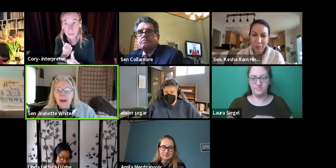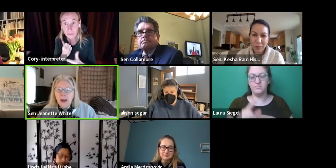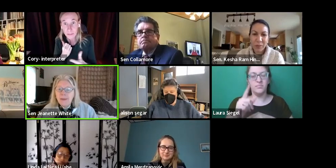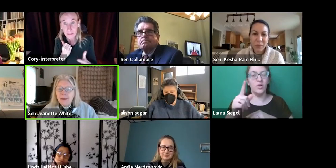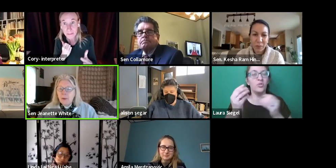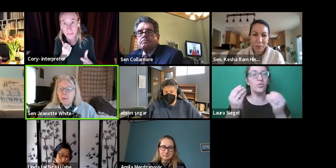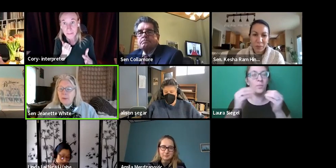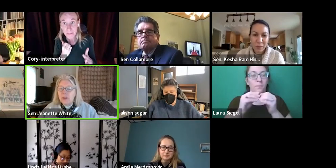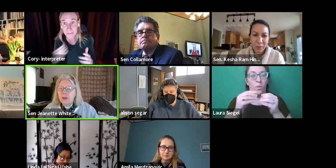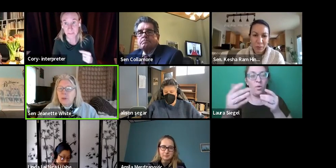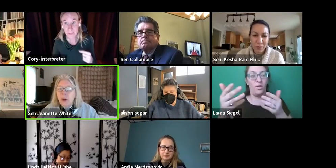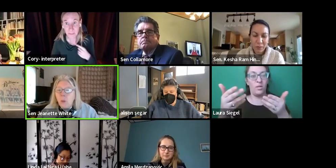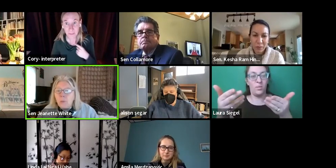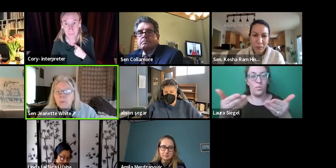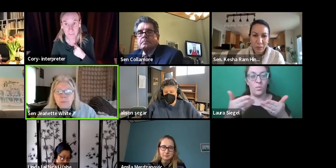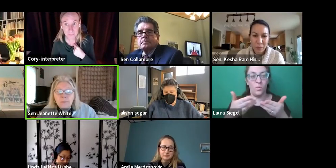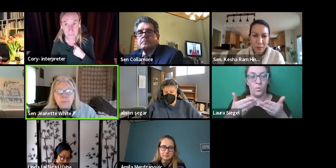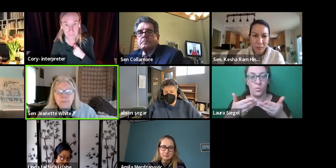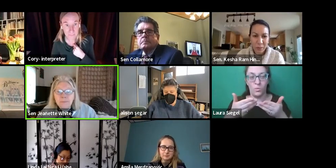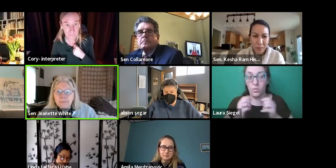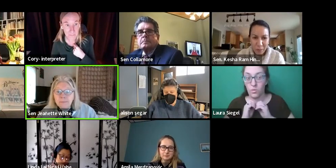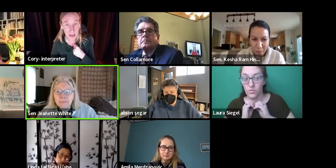Okay, I think what we'll do.